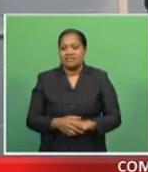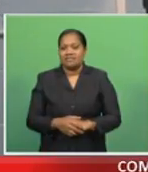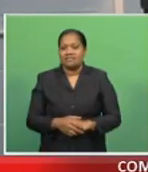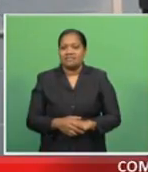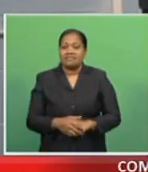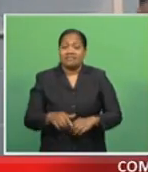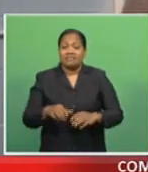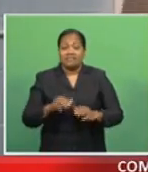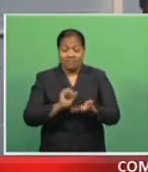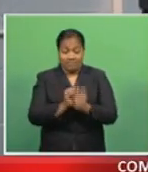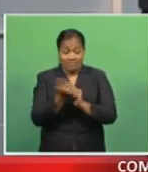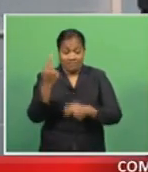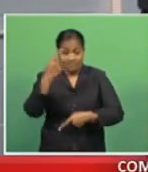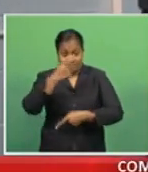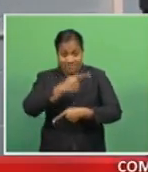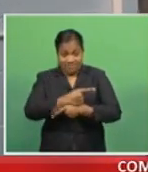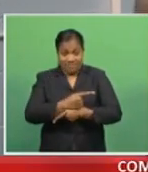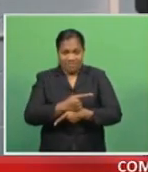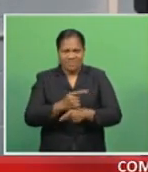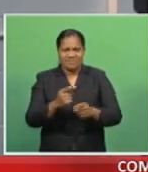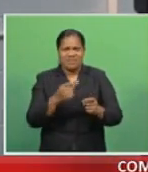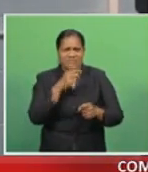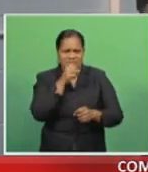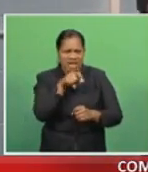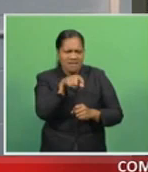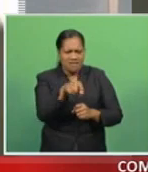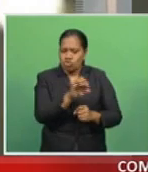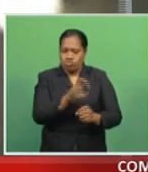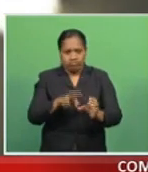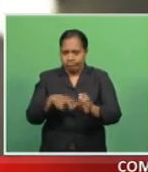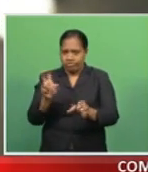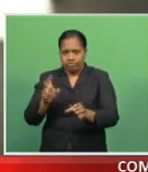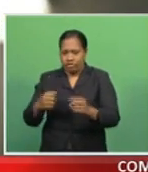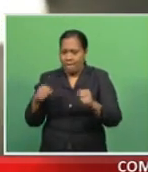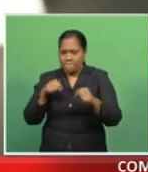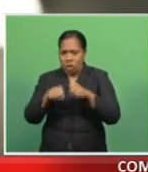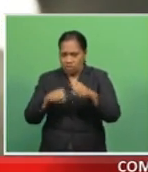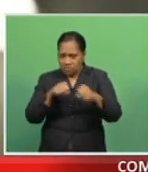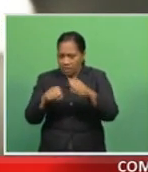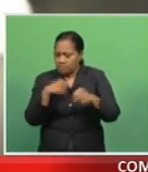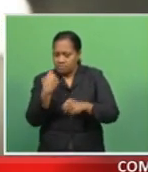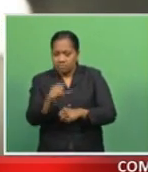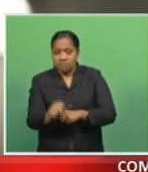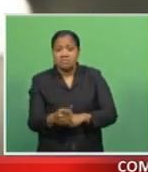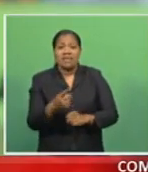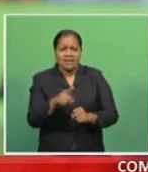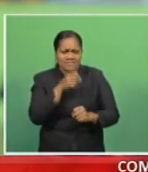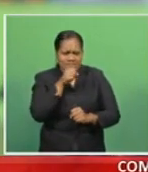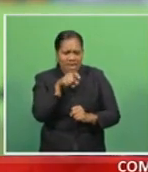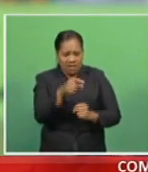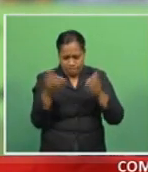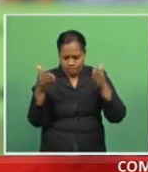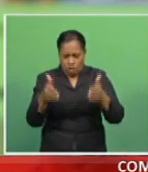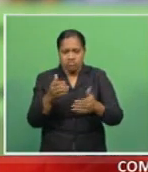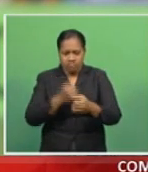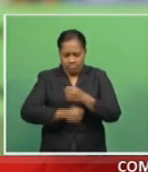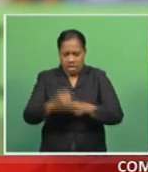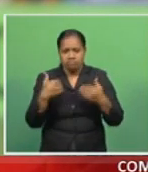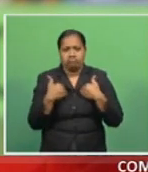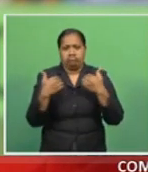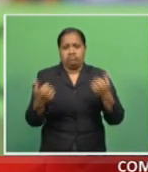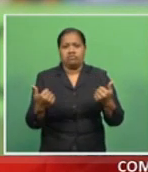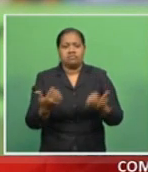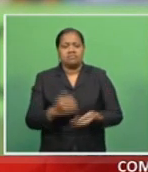In sports tonight, Winston Hill is not retiring from boxing. And Levi Knikonda focuses on